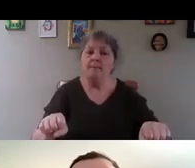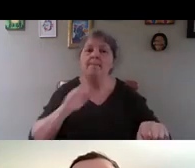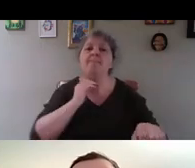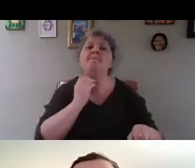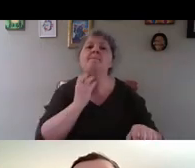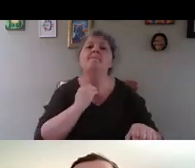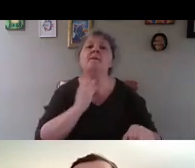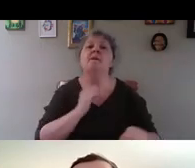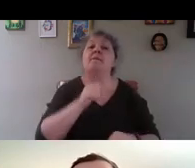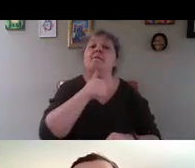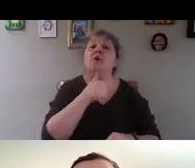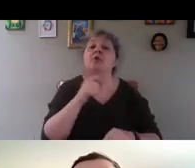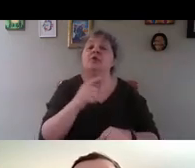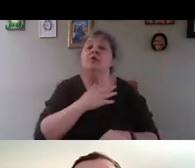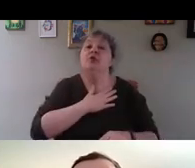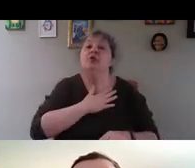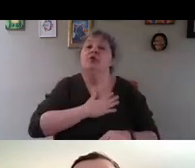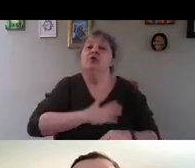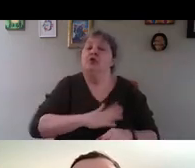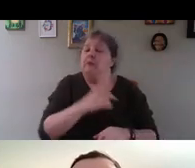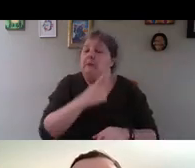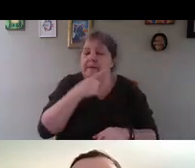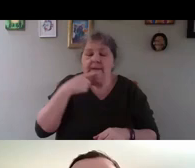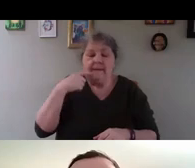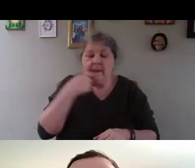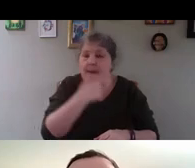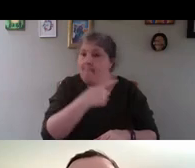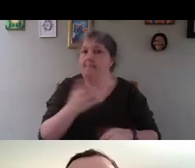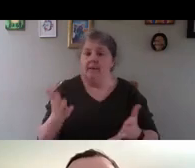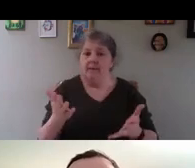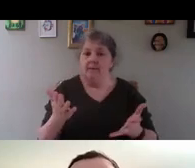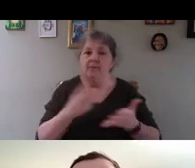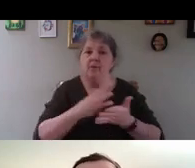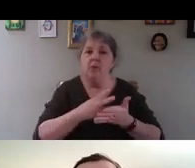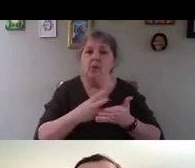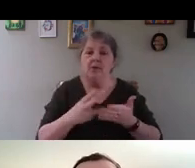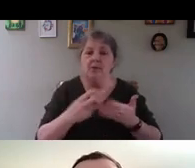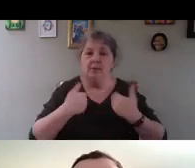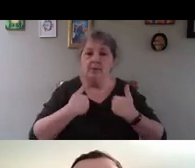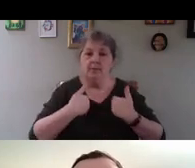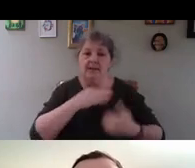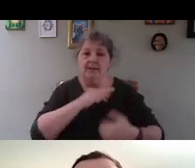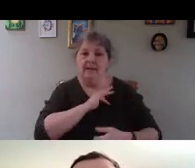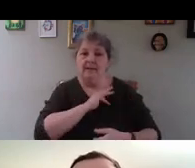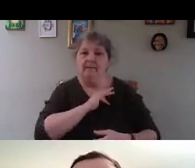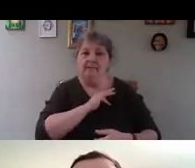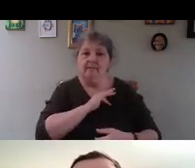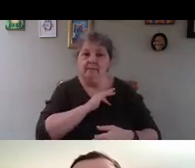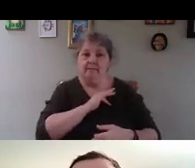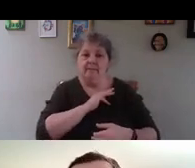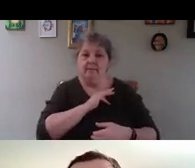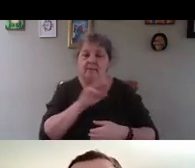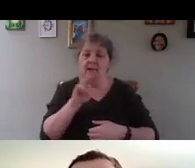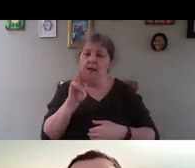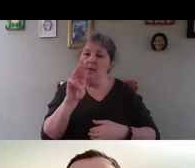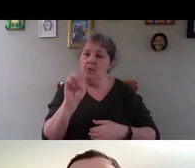First of all, just something quite simple. First you, myself, I have my propagator inside my